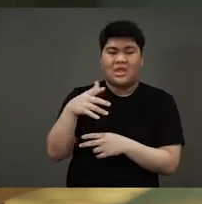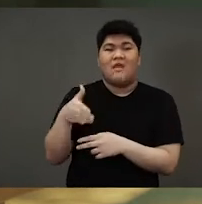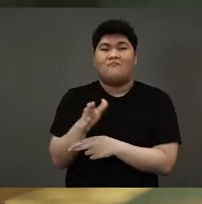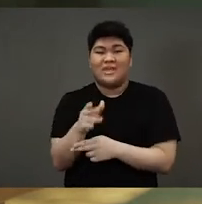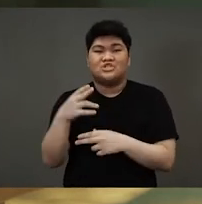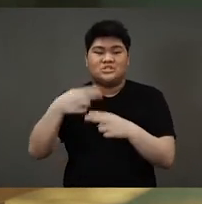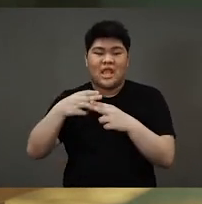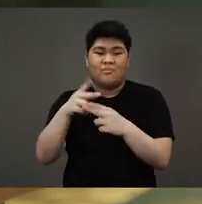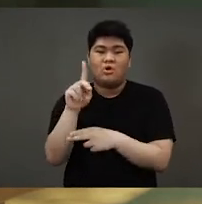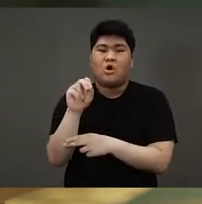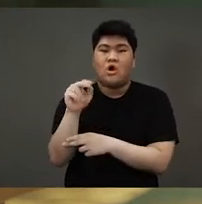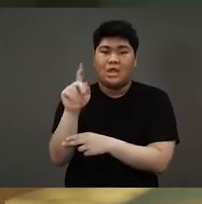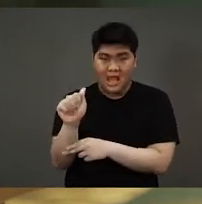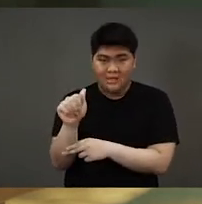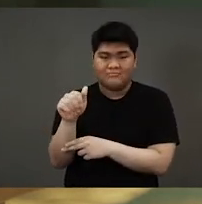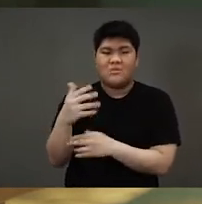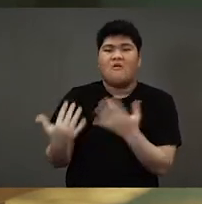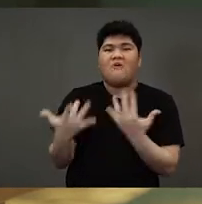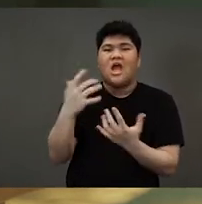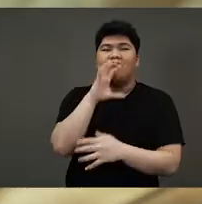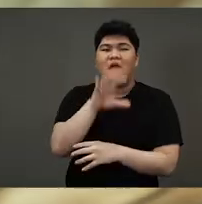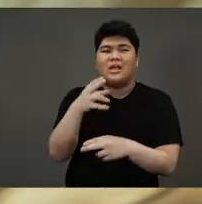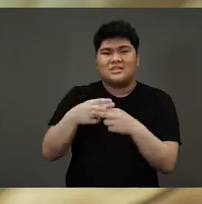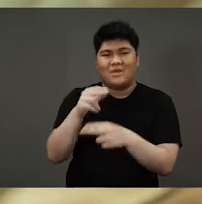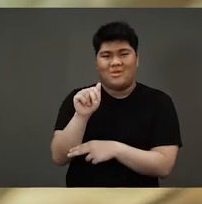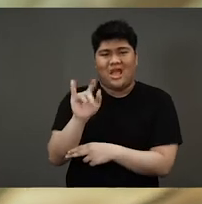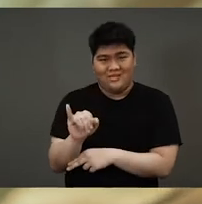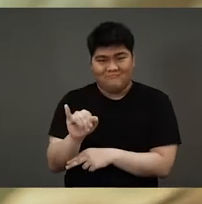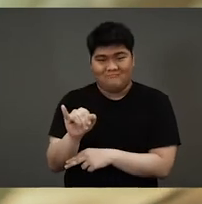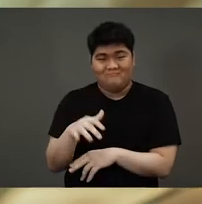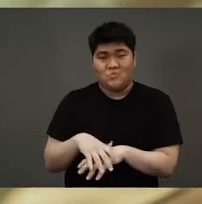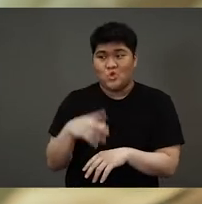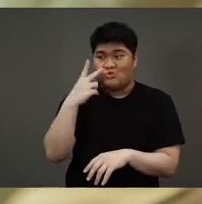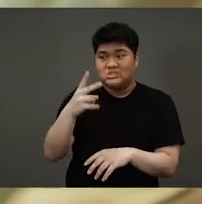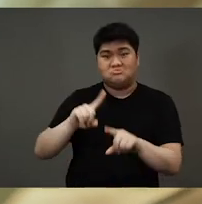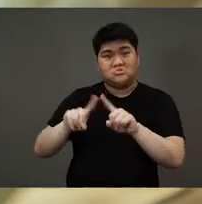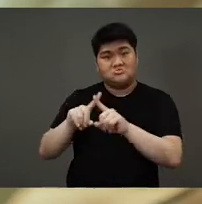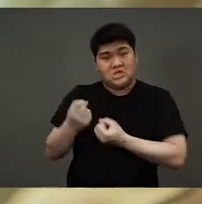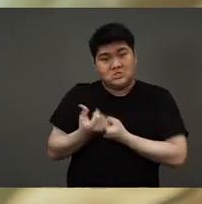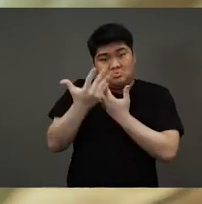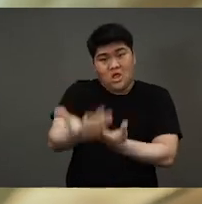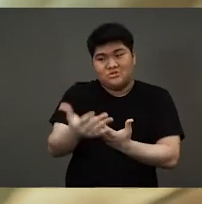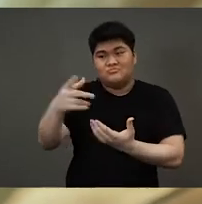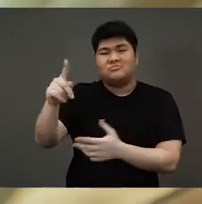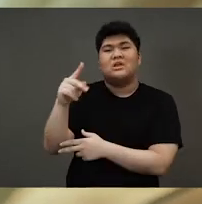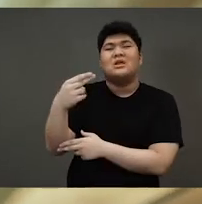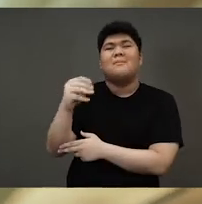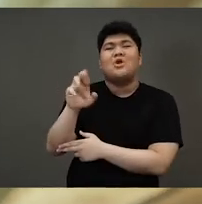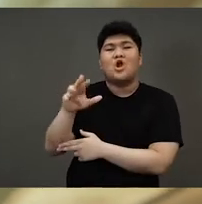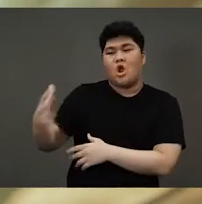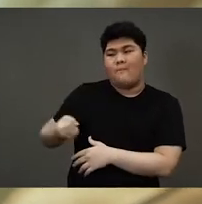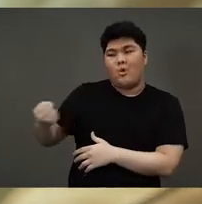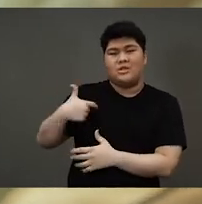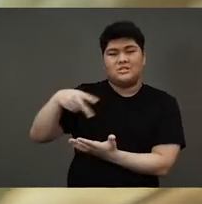a very fierce fire dragon named Aki. Now you'll see many different expressions of Khmer dance, both classical